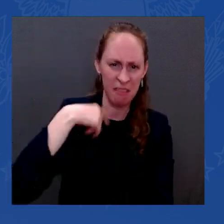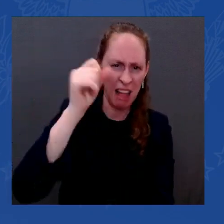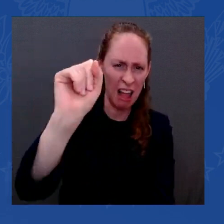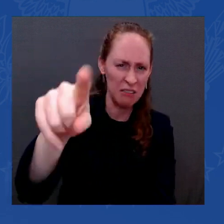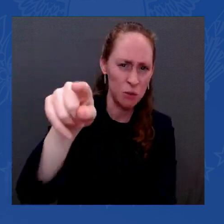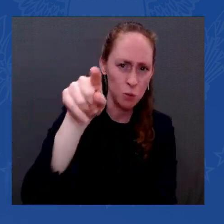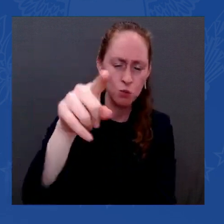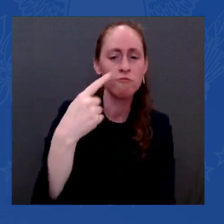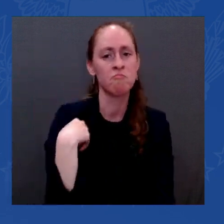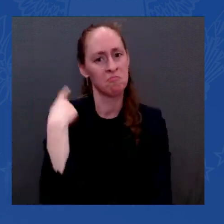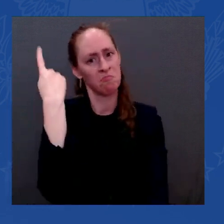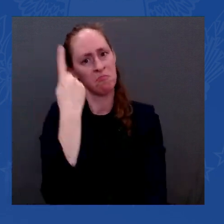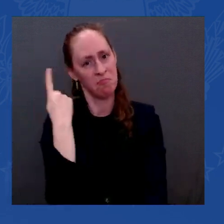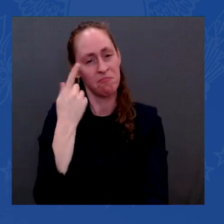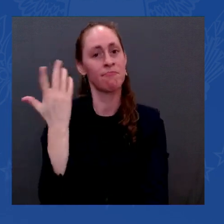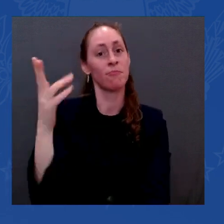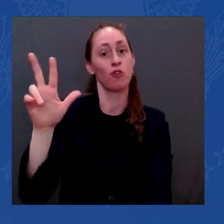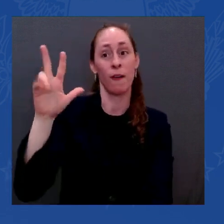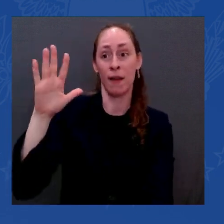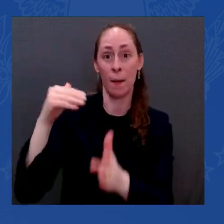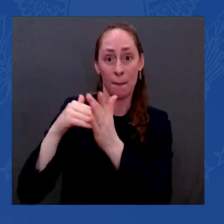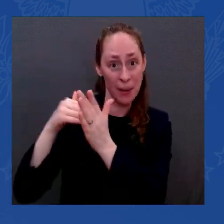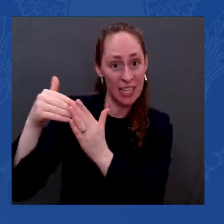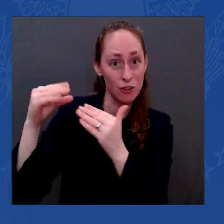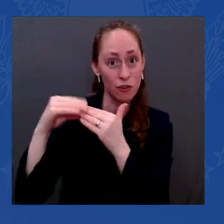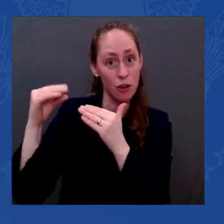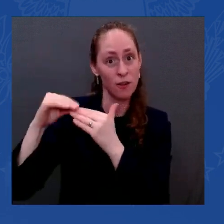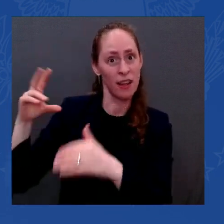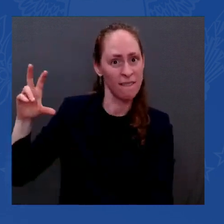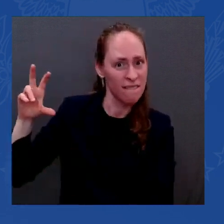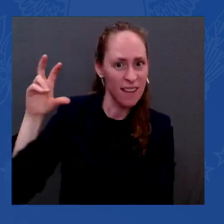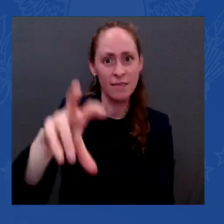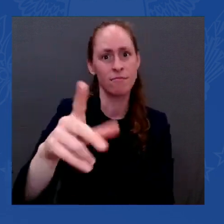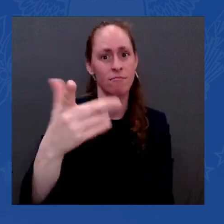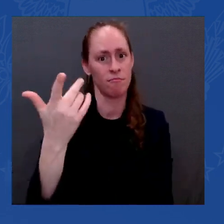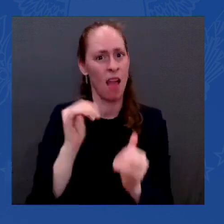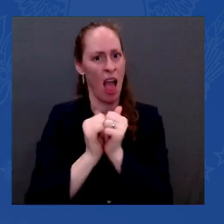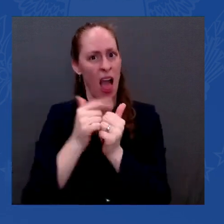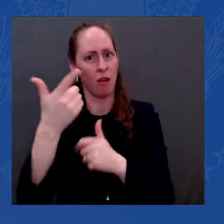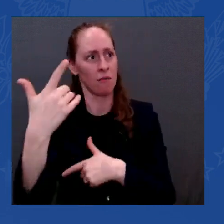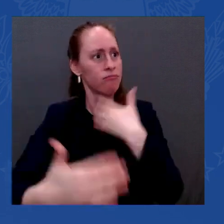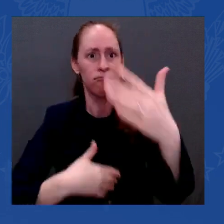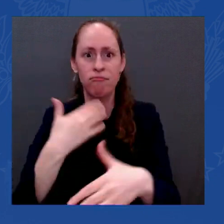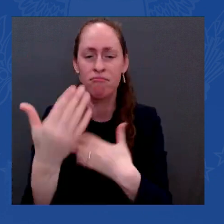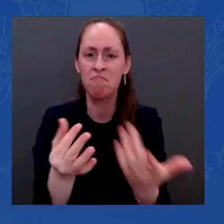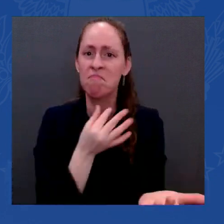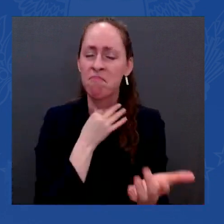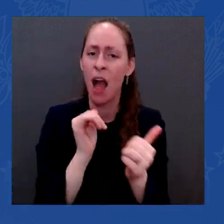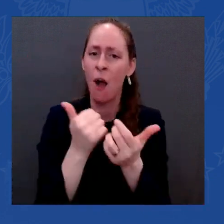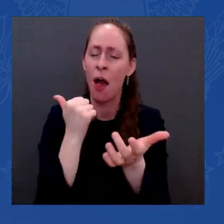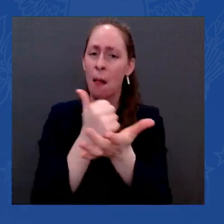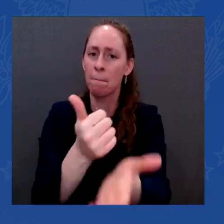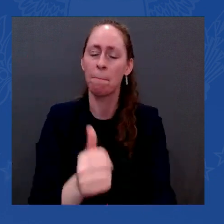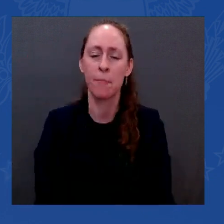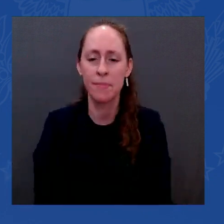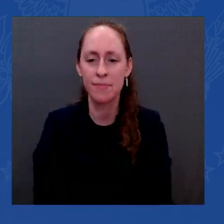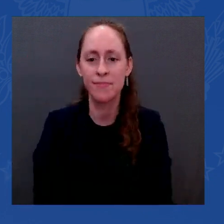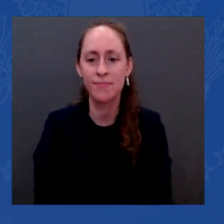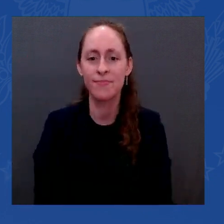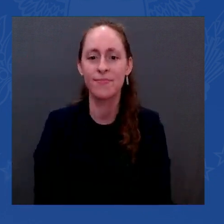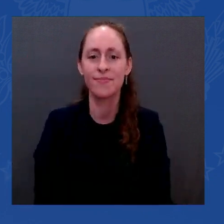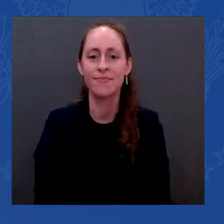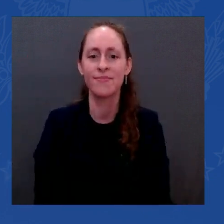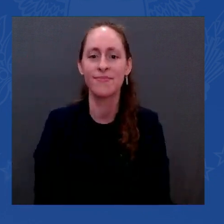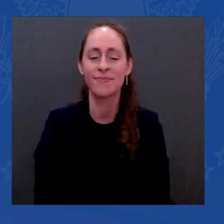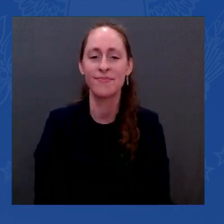to do in your process? Mr. Well, thank you, Mr. President. It's an honor to be here today. This DoD